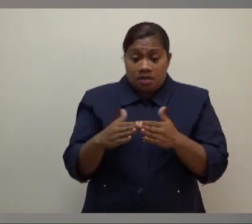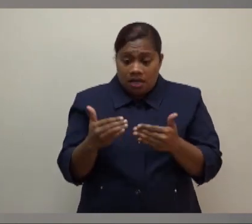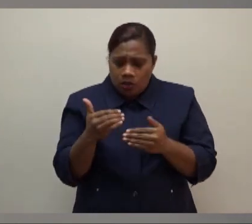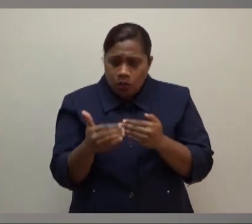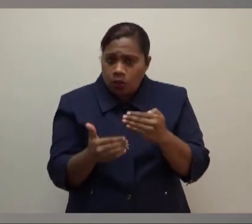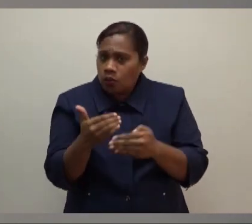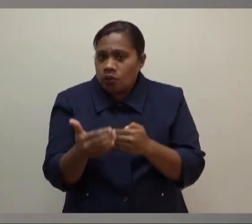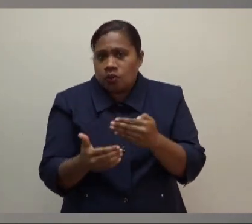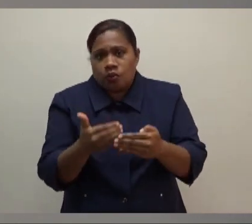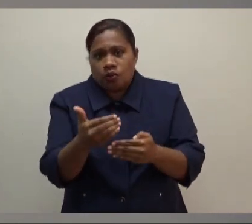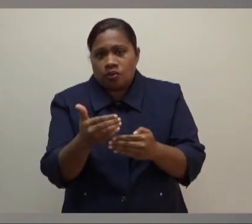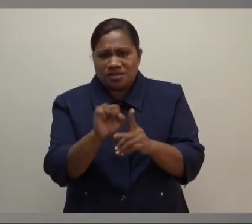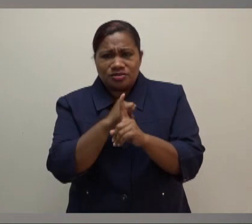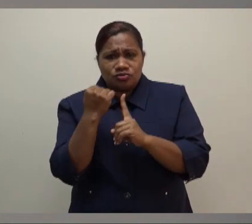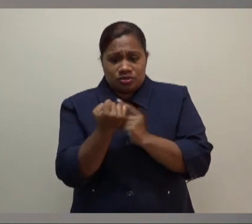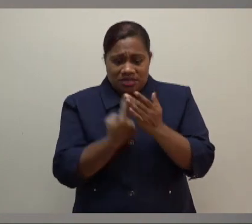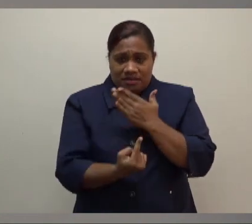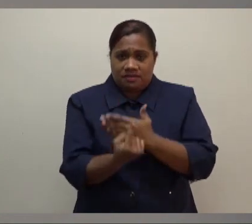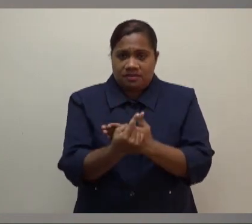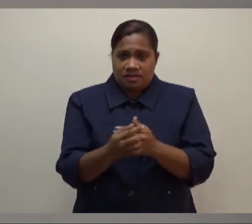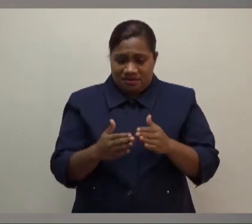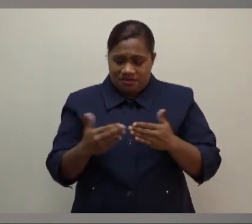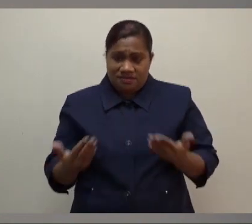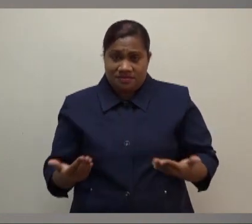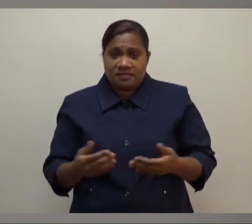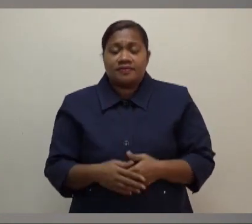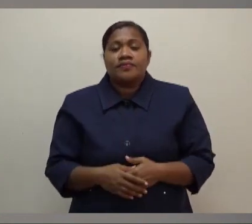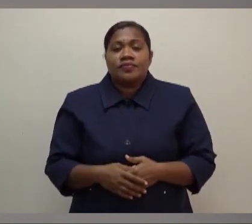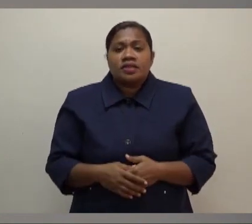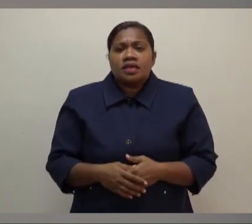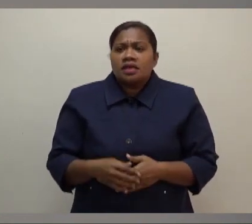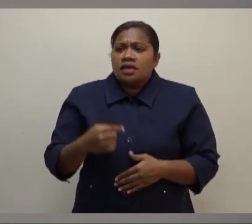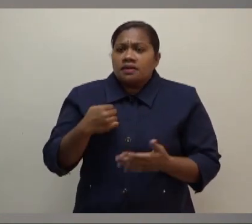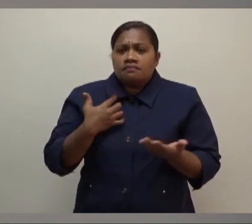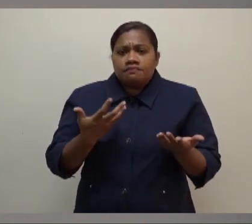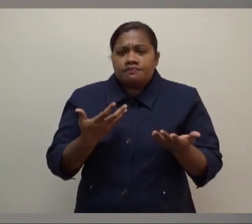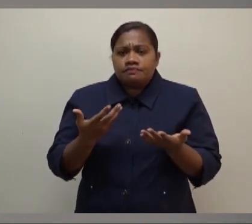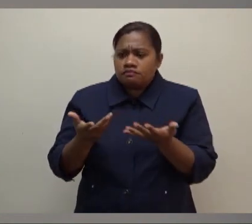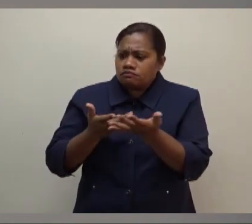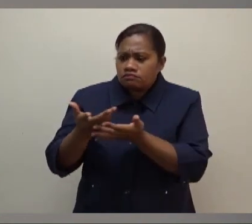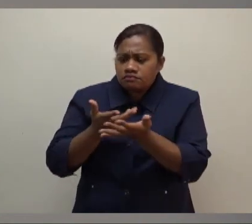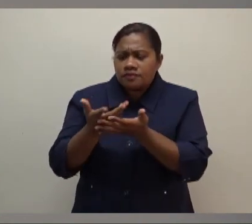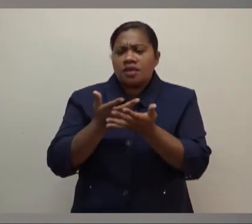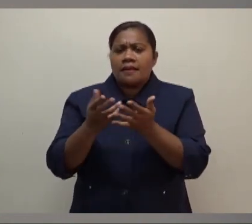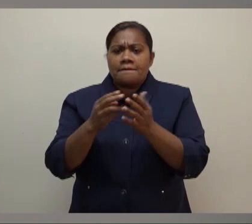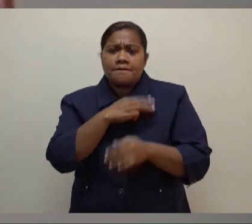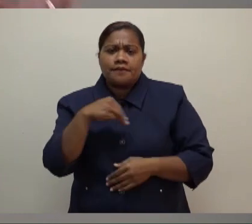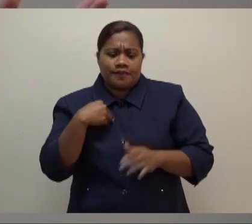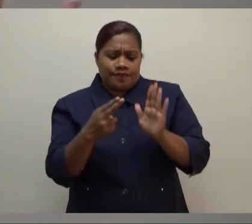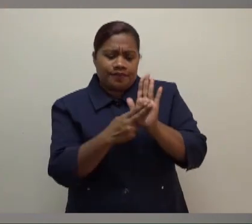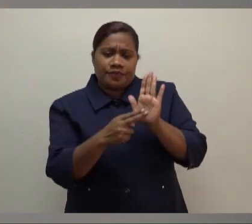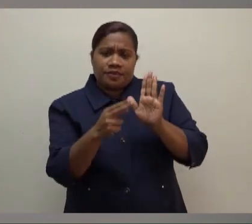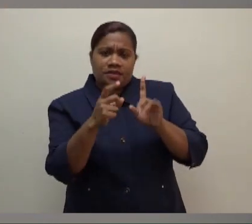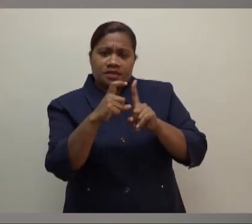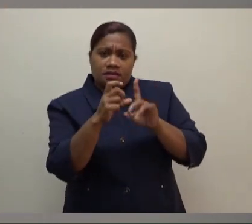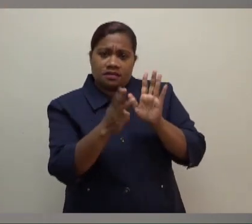fluid situation, so to speak. I also had a chat with the Minister for NDMO. They're also talking to